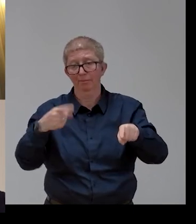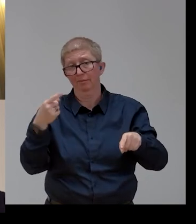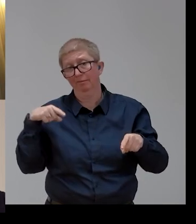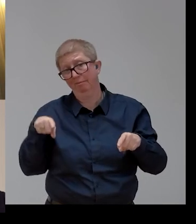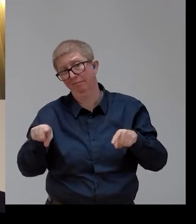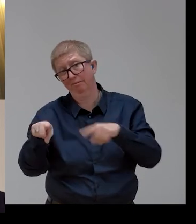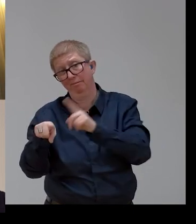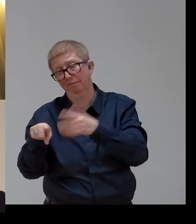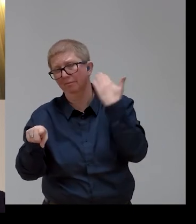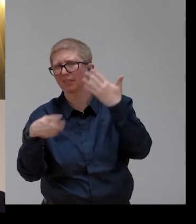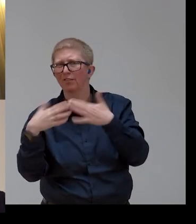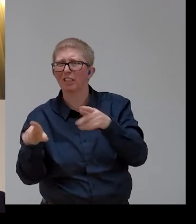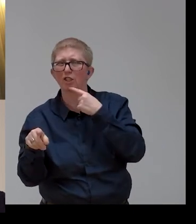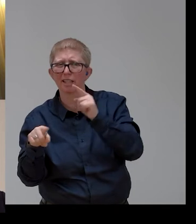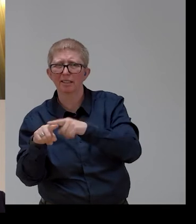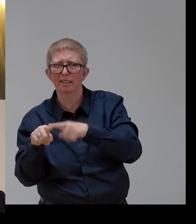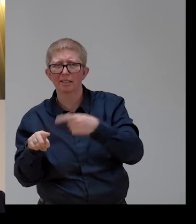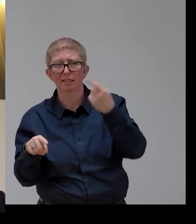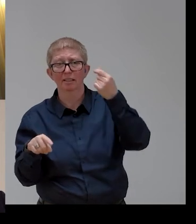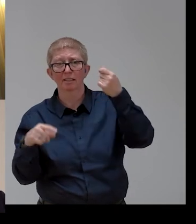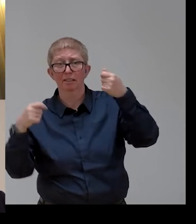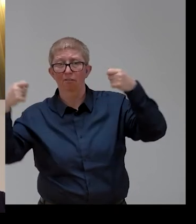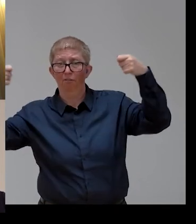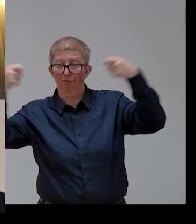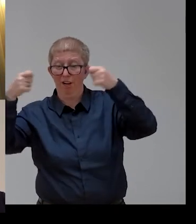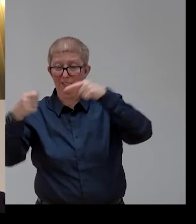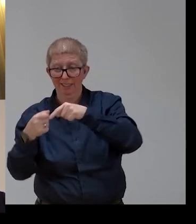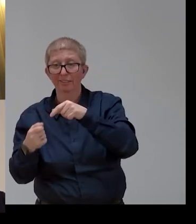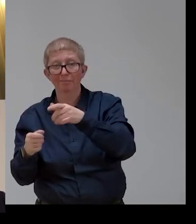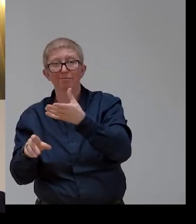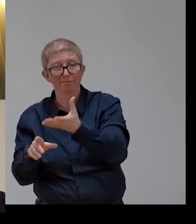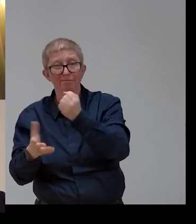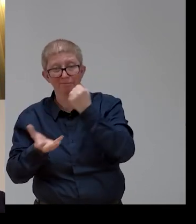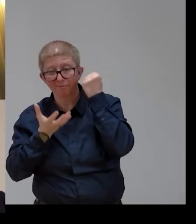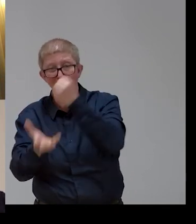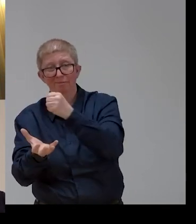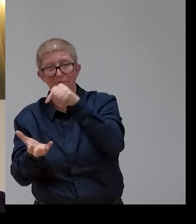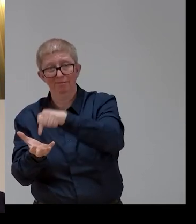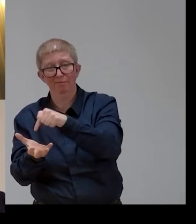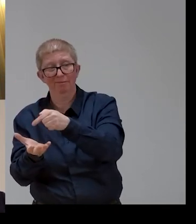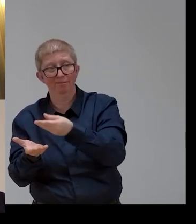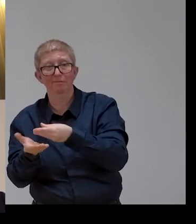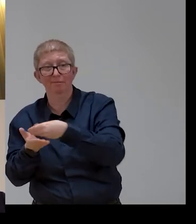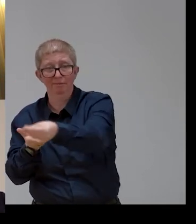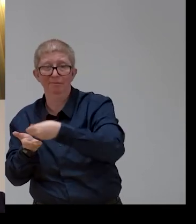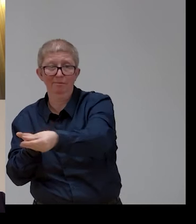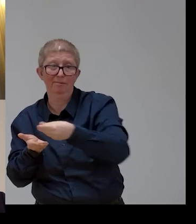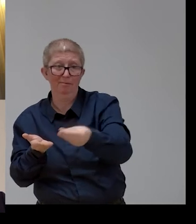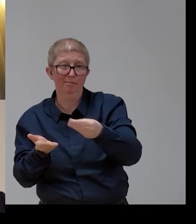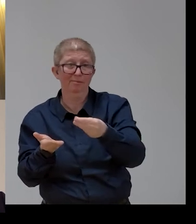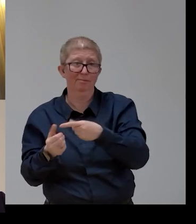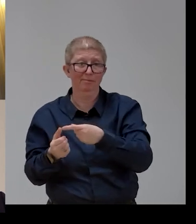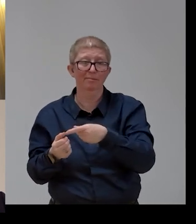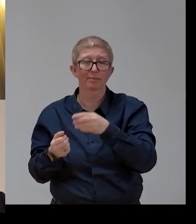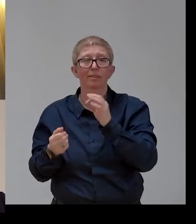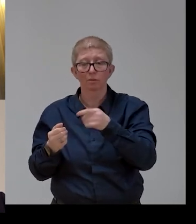in using the funds that are going to be placed in the market to recovery funds,